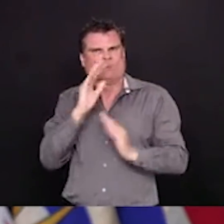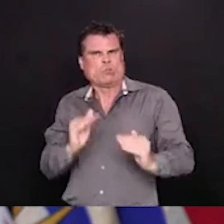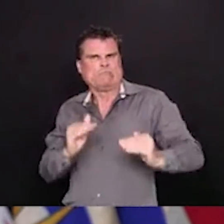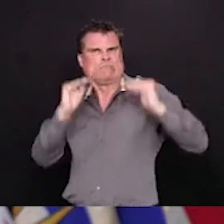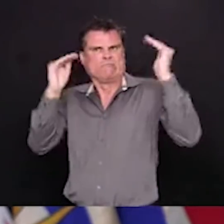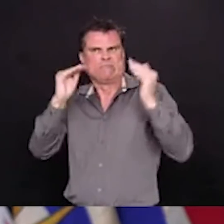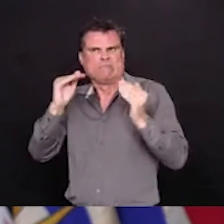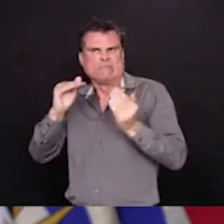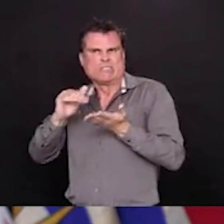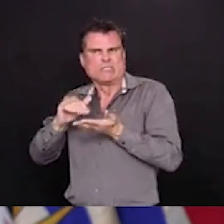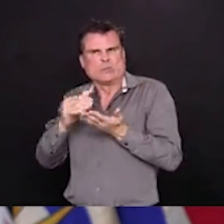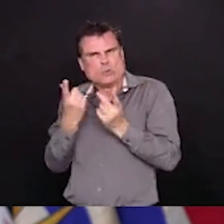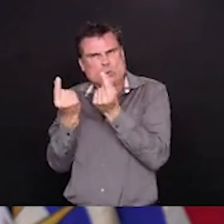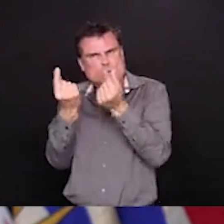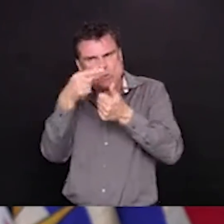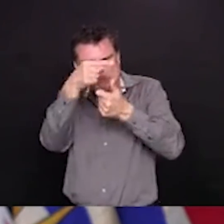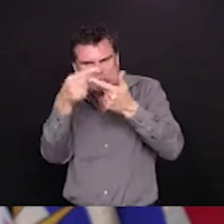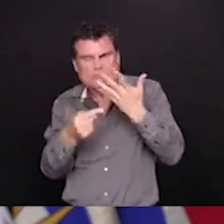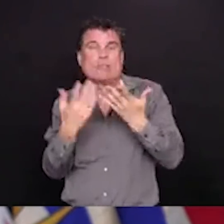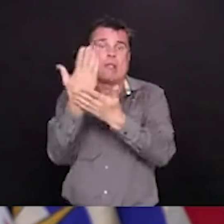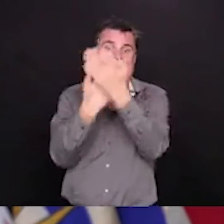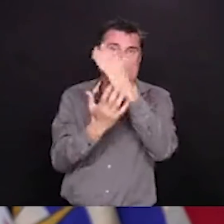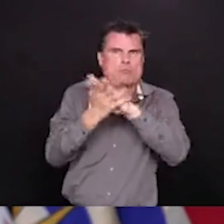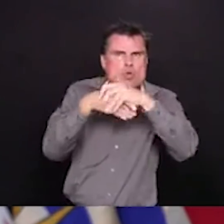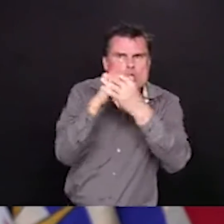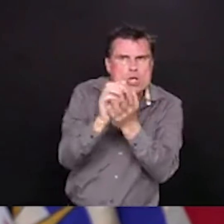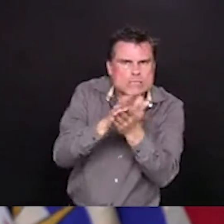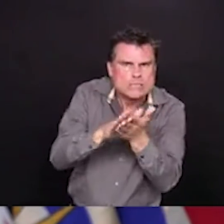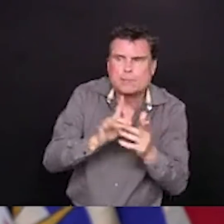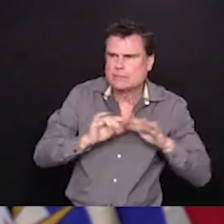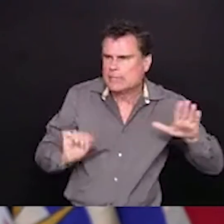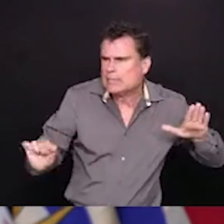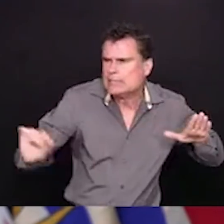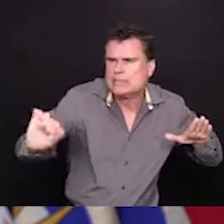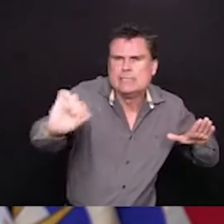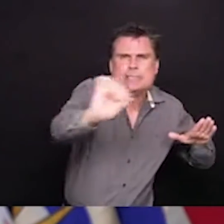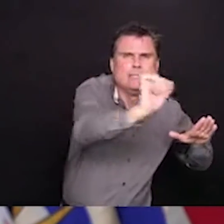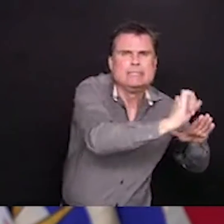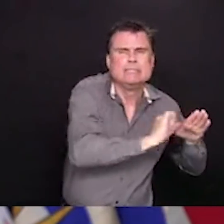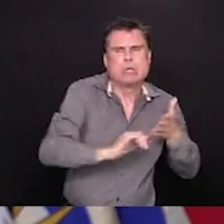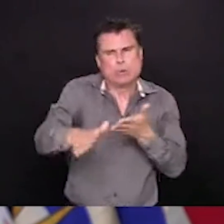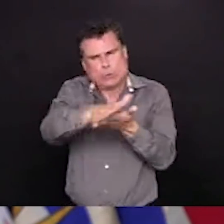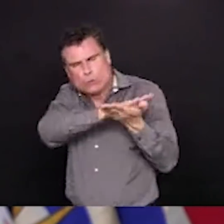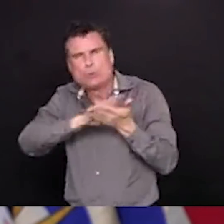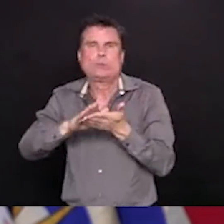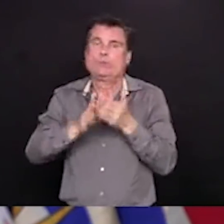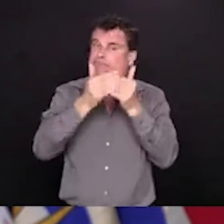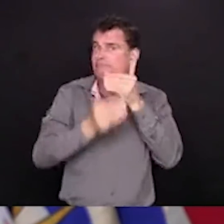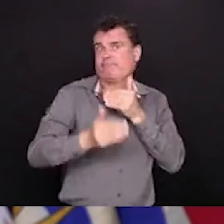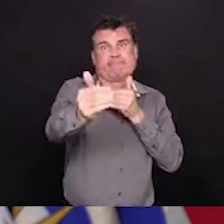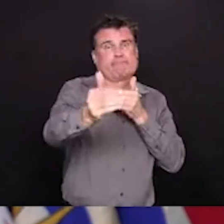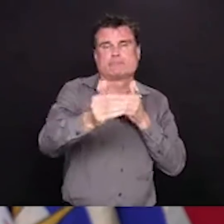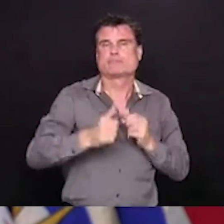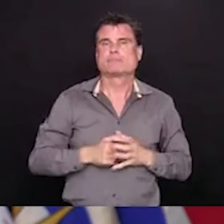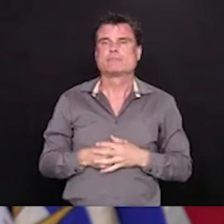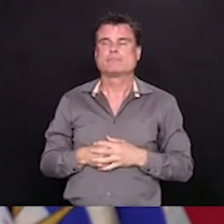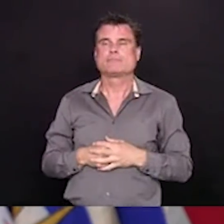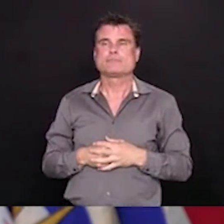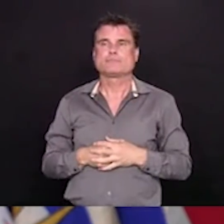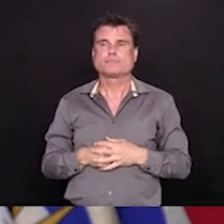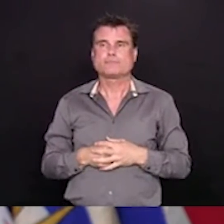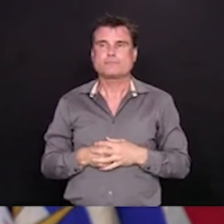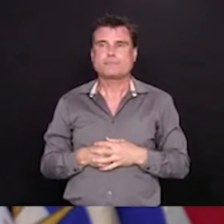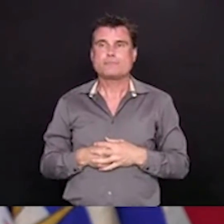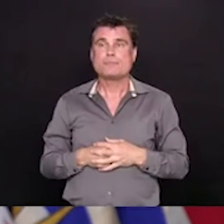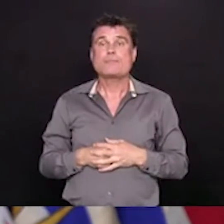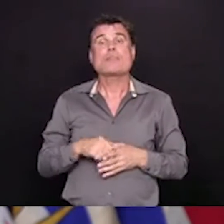have had in place for the last few months. We also need to recognize that it's going to be trial and error and a challenge